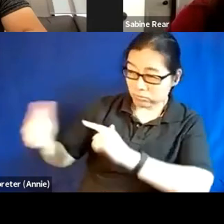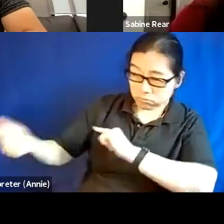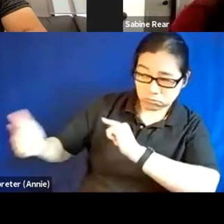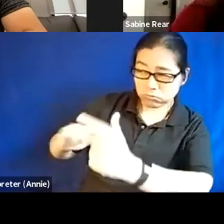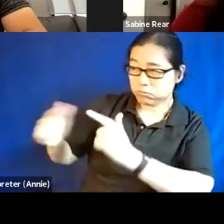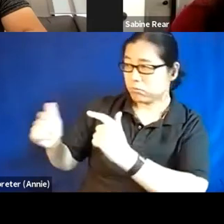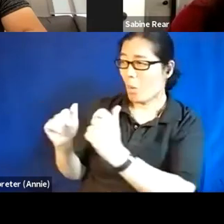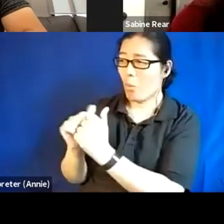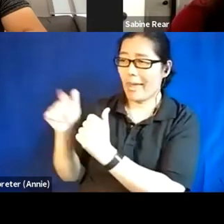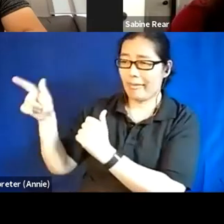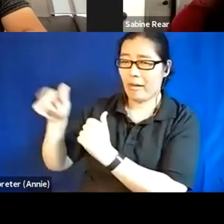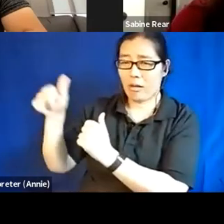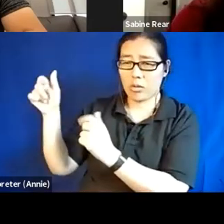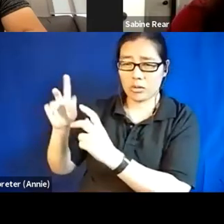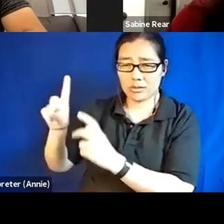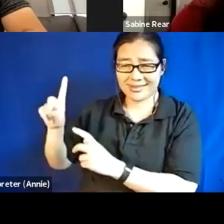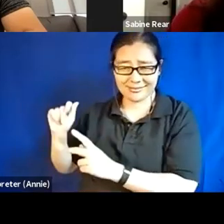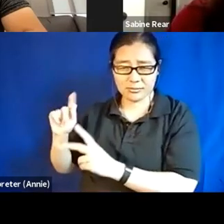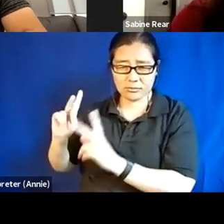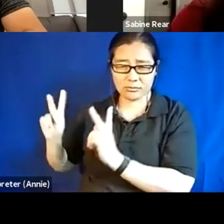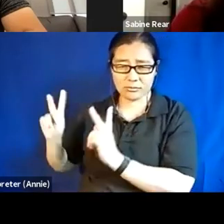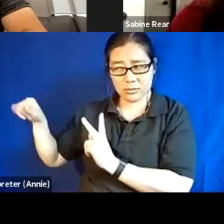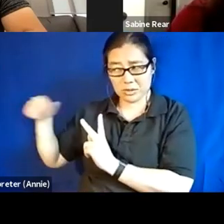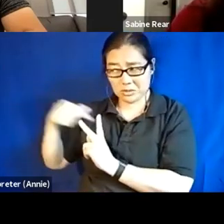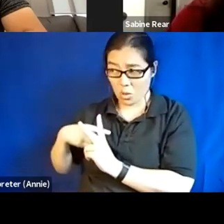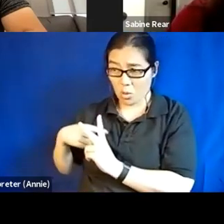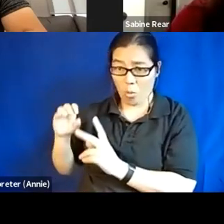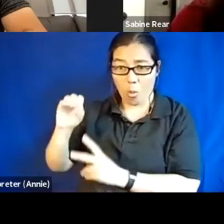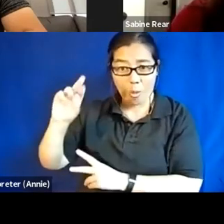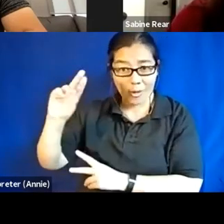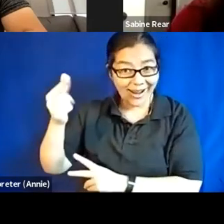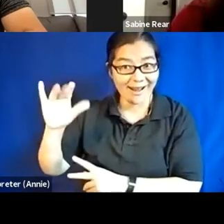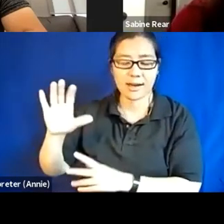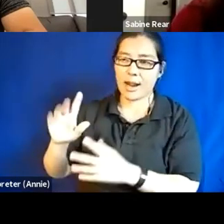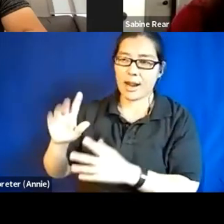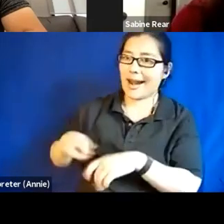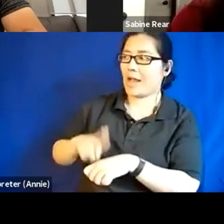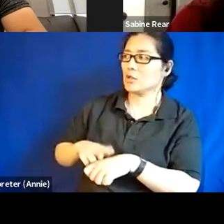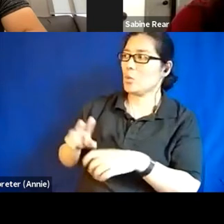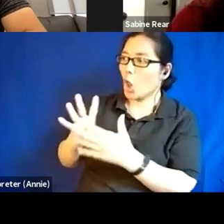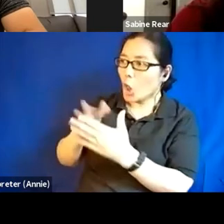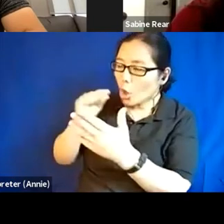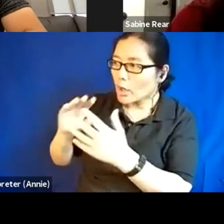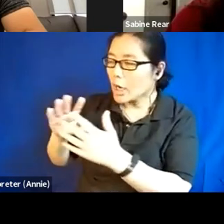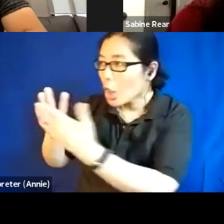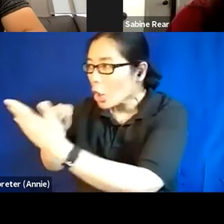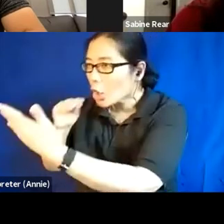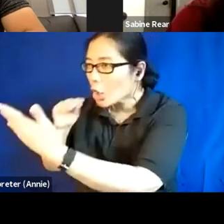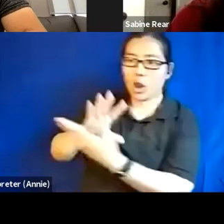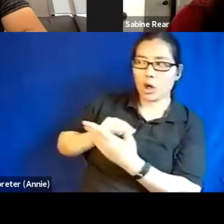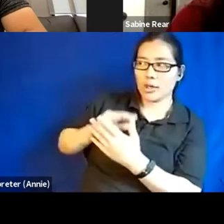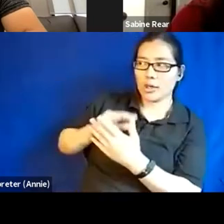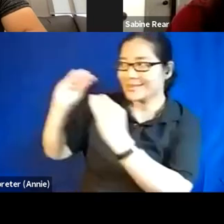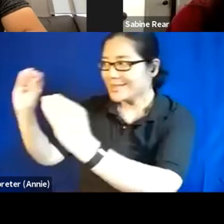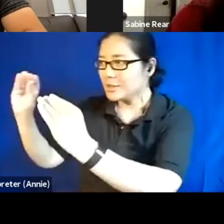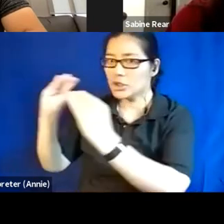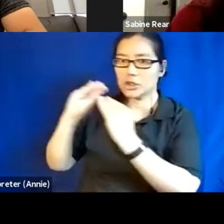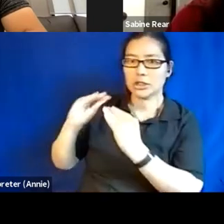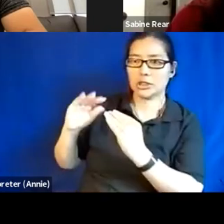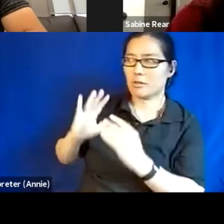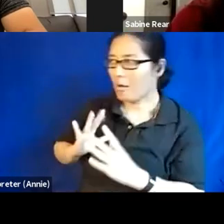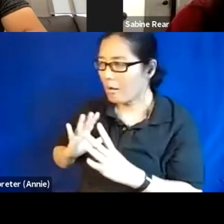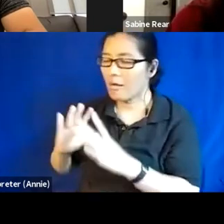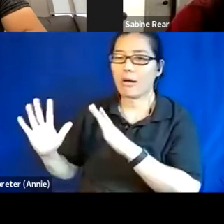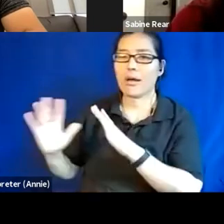that there's an organic learning that takes place between you and your contemporaries that maybe enlightens them about people with disabilities and how